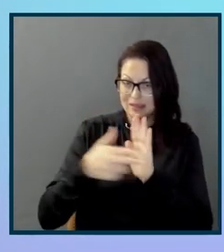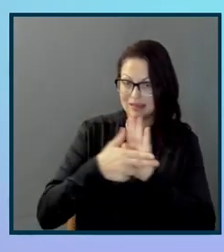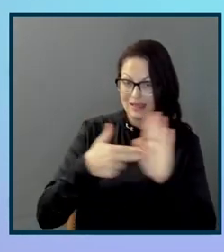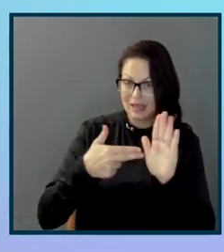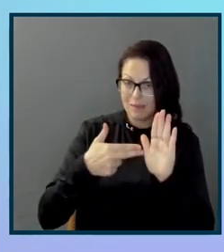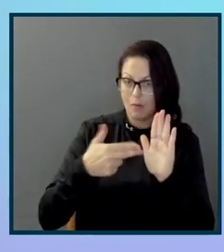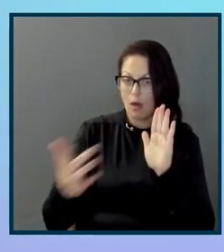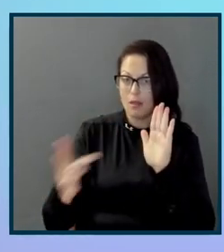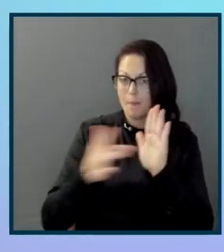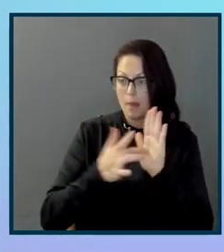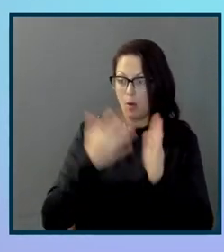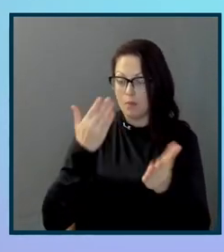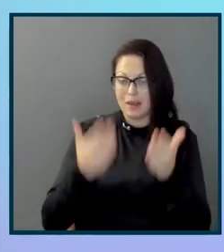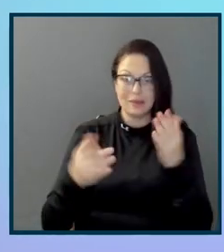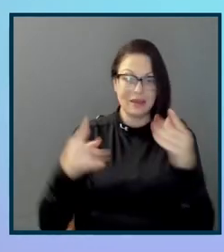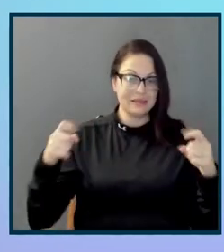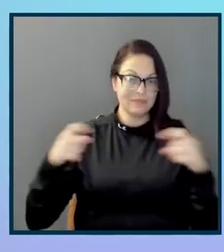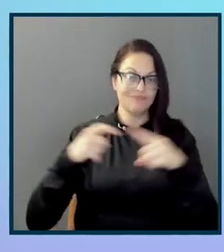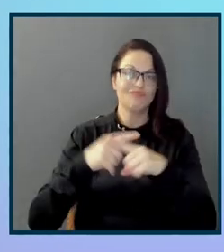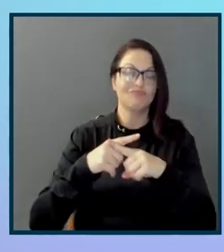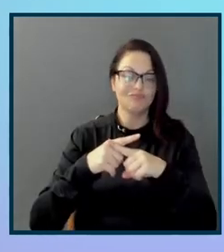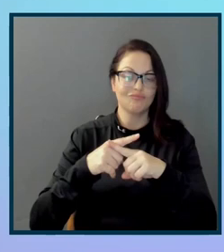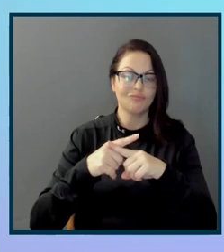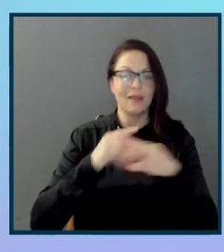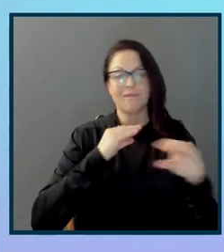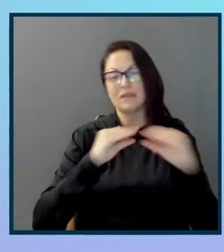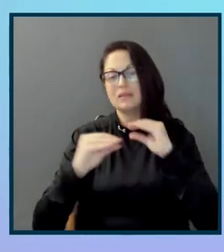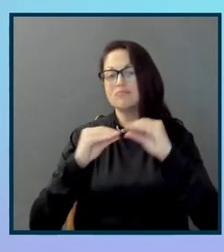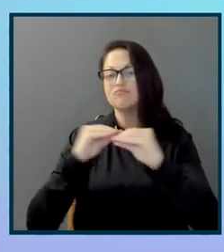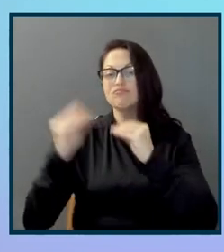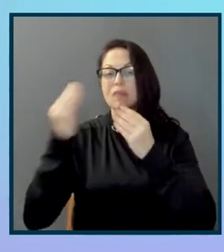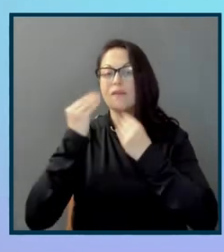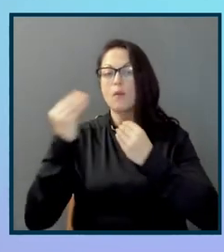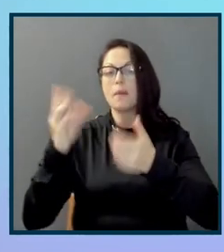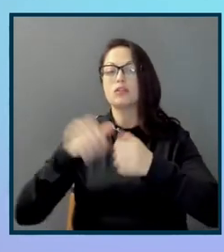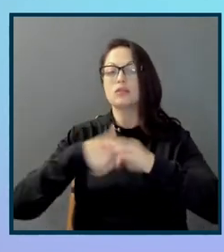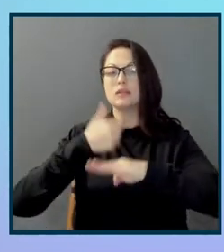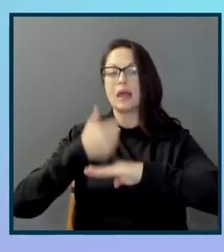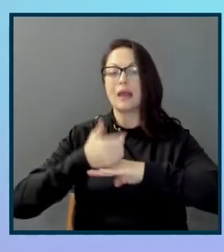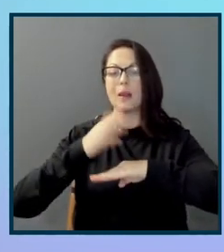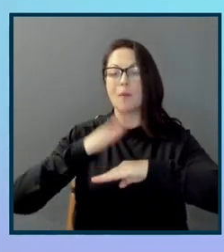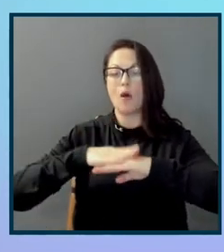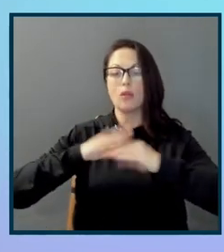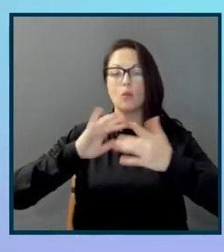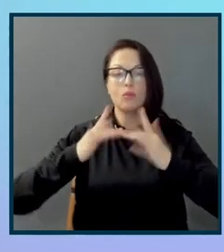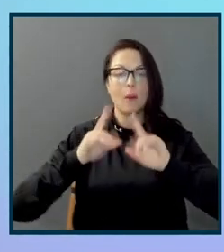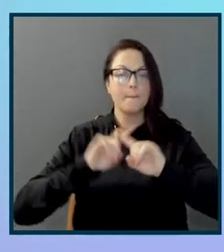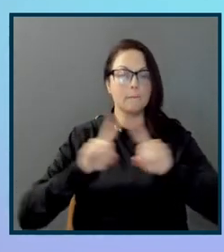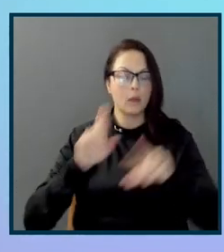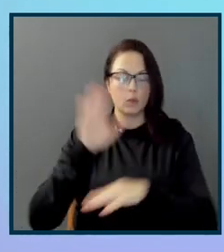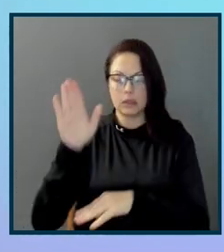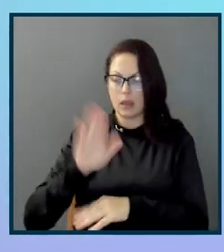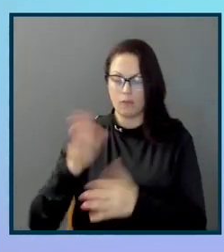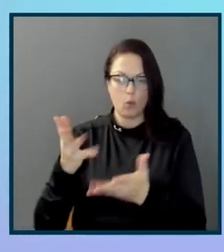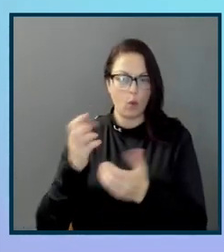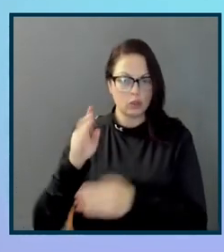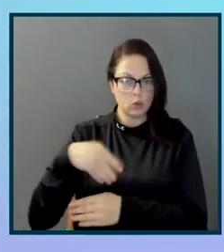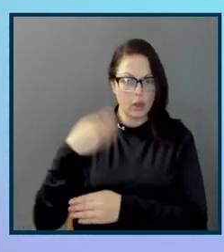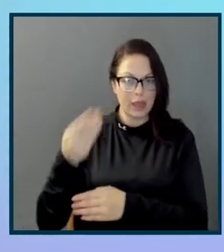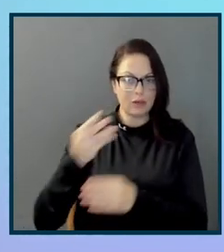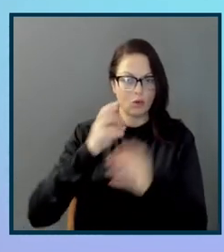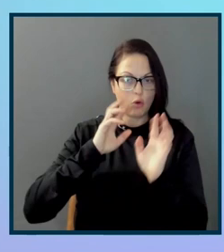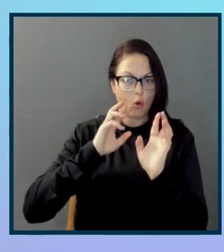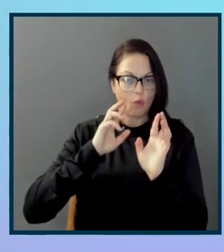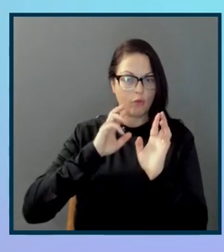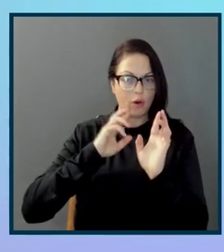something as complex as completely redoing the information architecture on the site. But we never just want to hand over a report that just says,